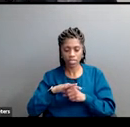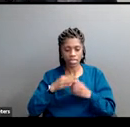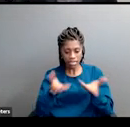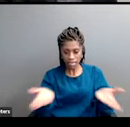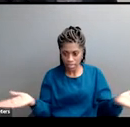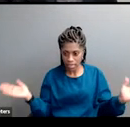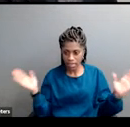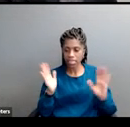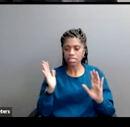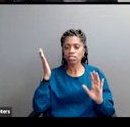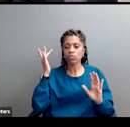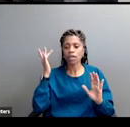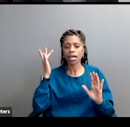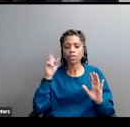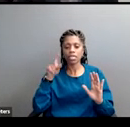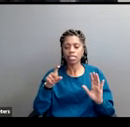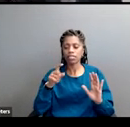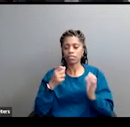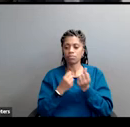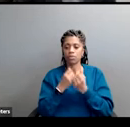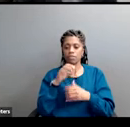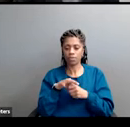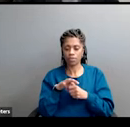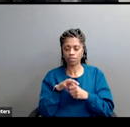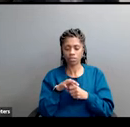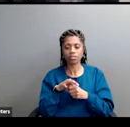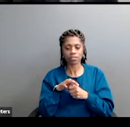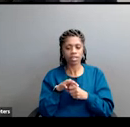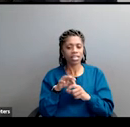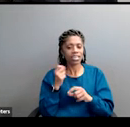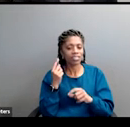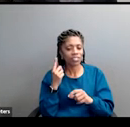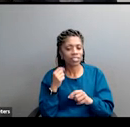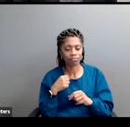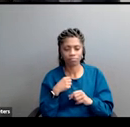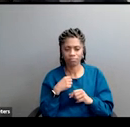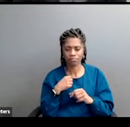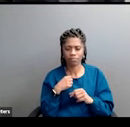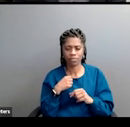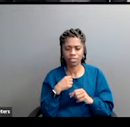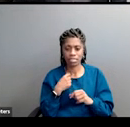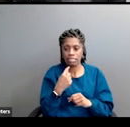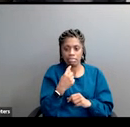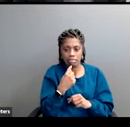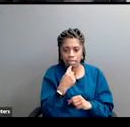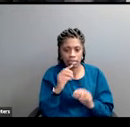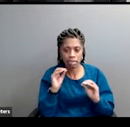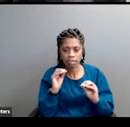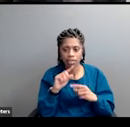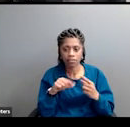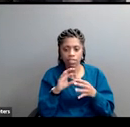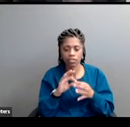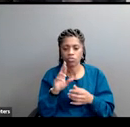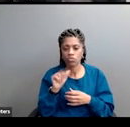white? No. Was the power of the racial message there? Absolutely. And this was the warning. This